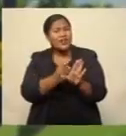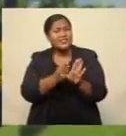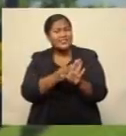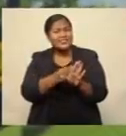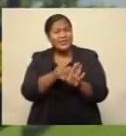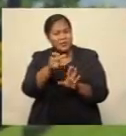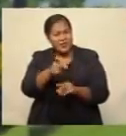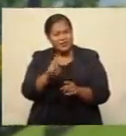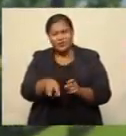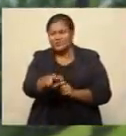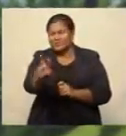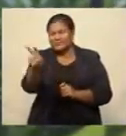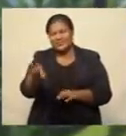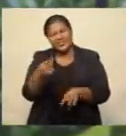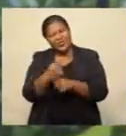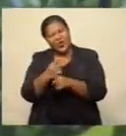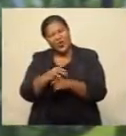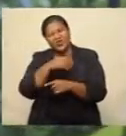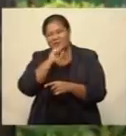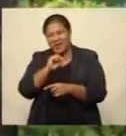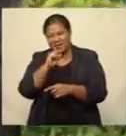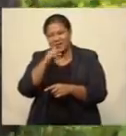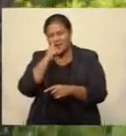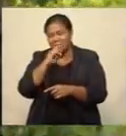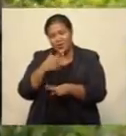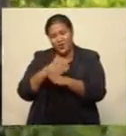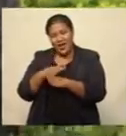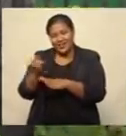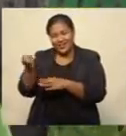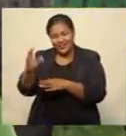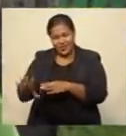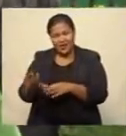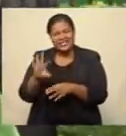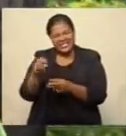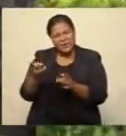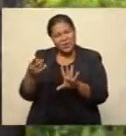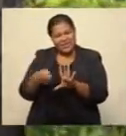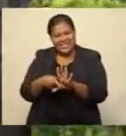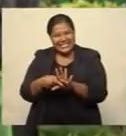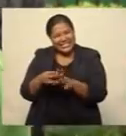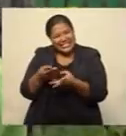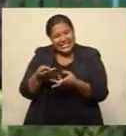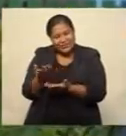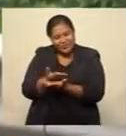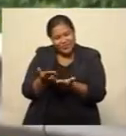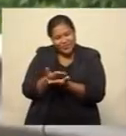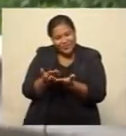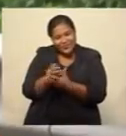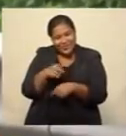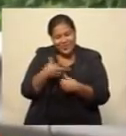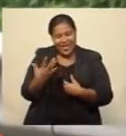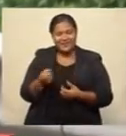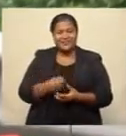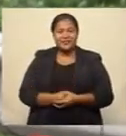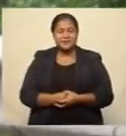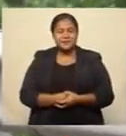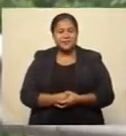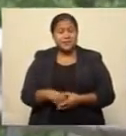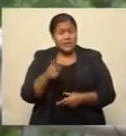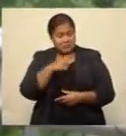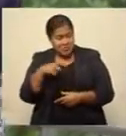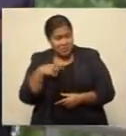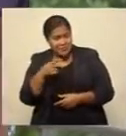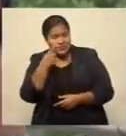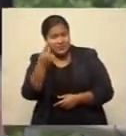just to talk on the men on the ground. These are some of the internal mechanisms that are in place. The acting commissioner of